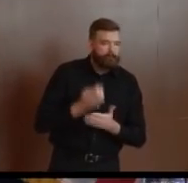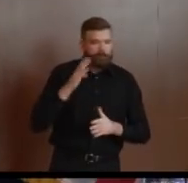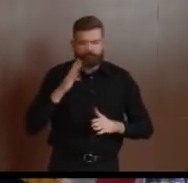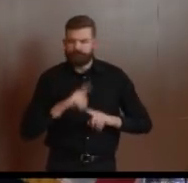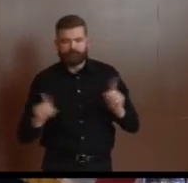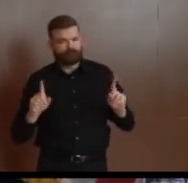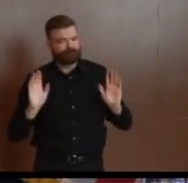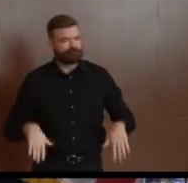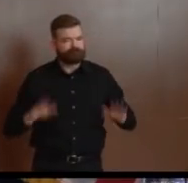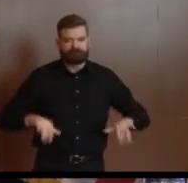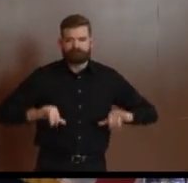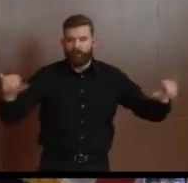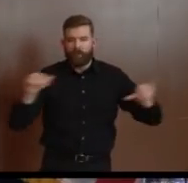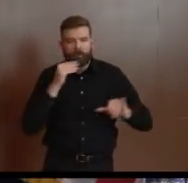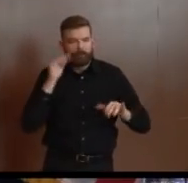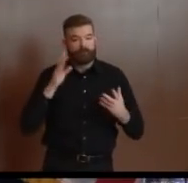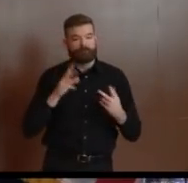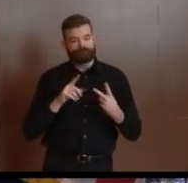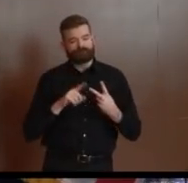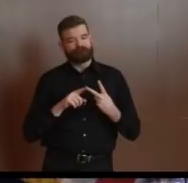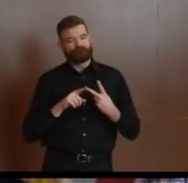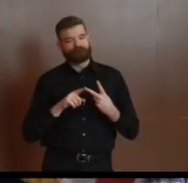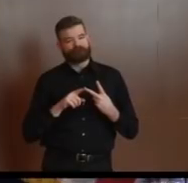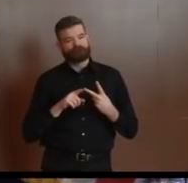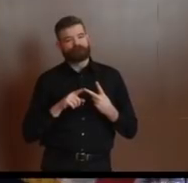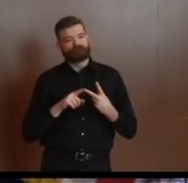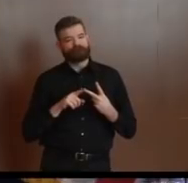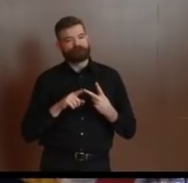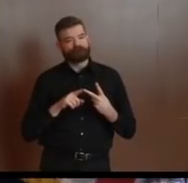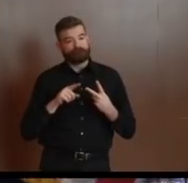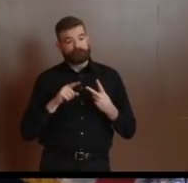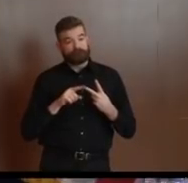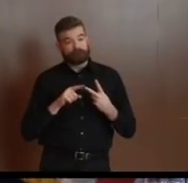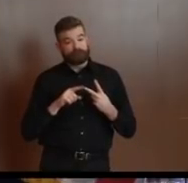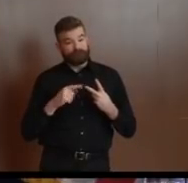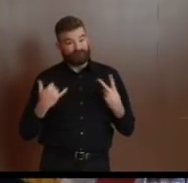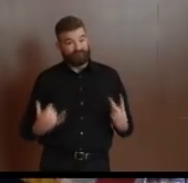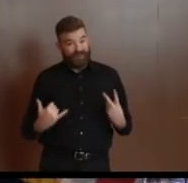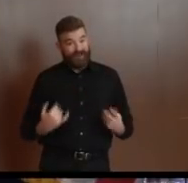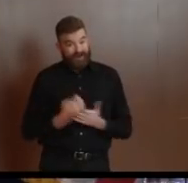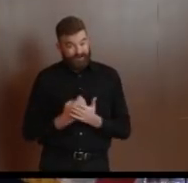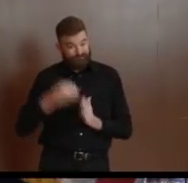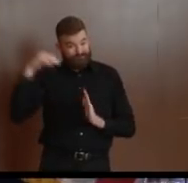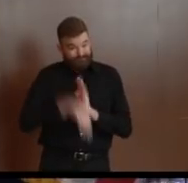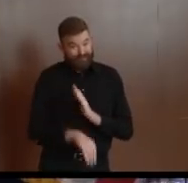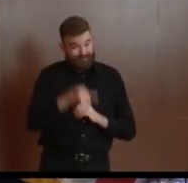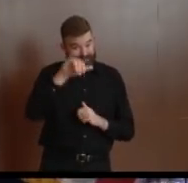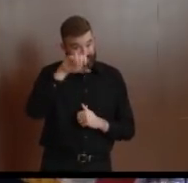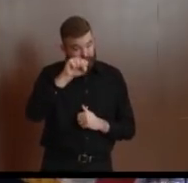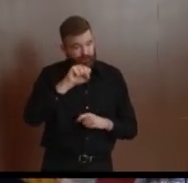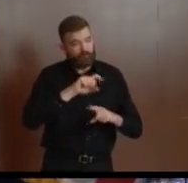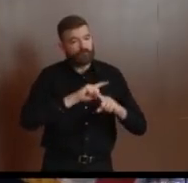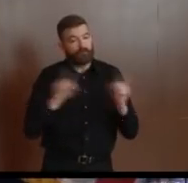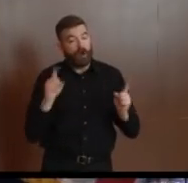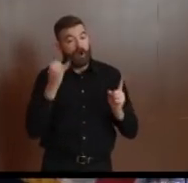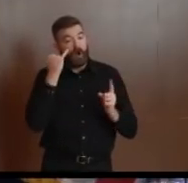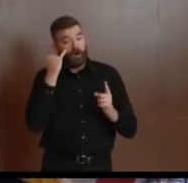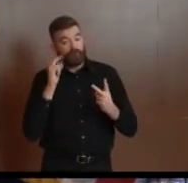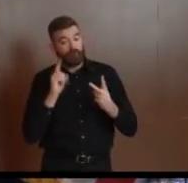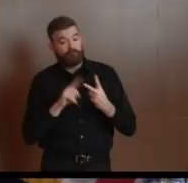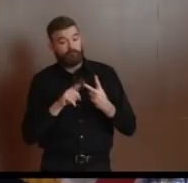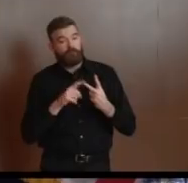short-term enormous economic pain, but we are ripping the bandage off, as it were, and God willing, as a result,